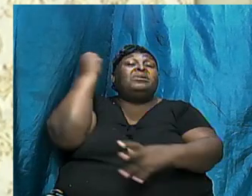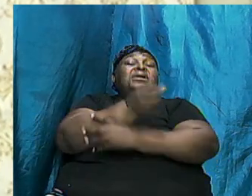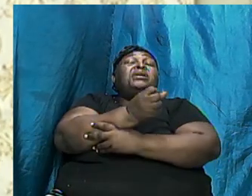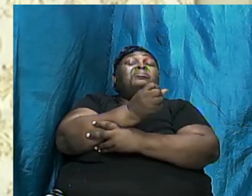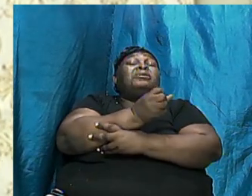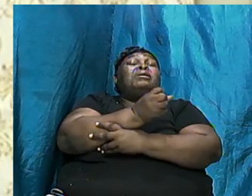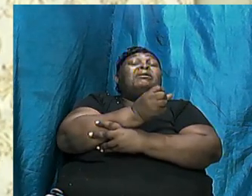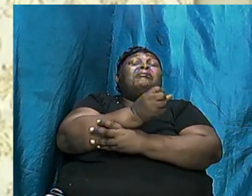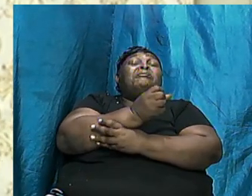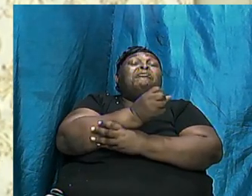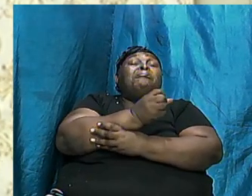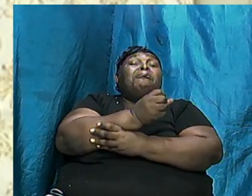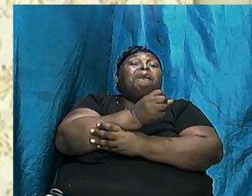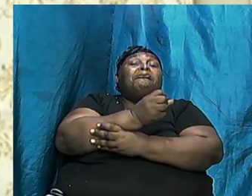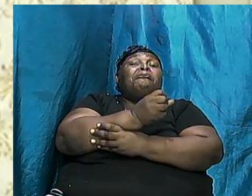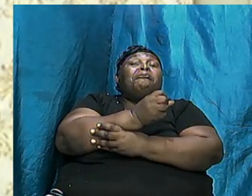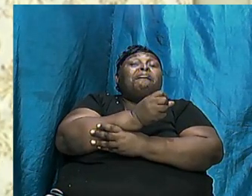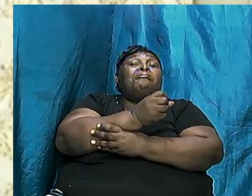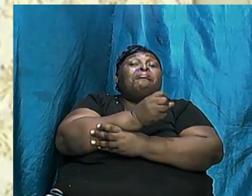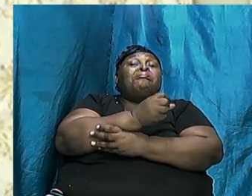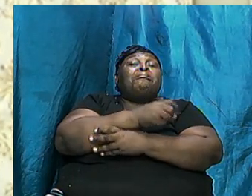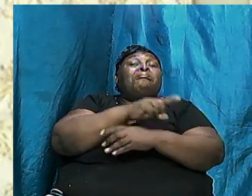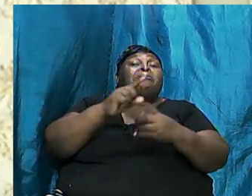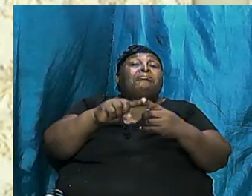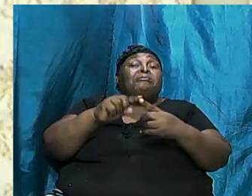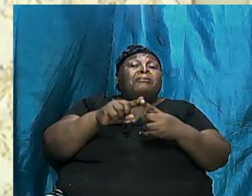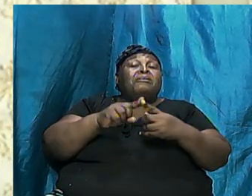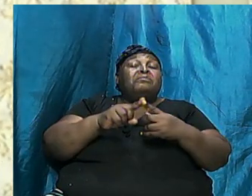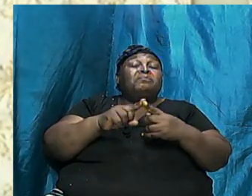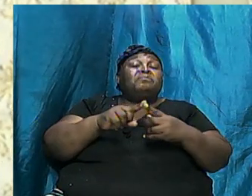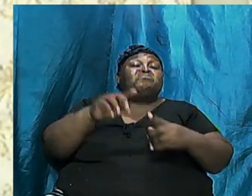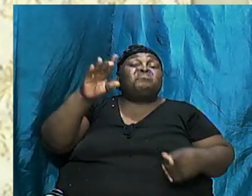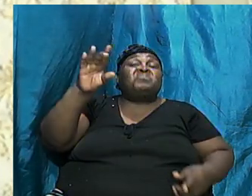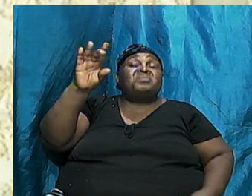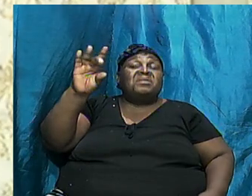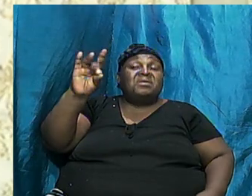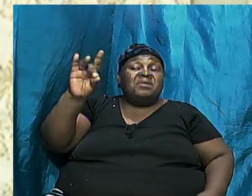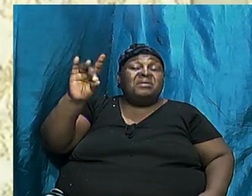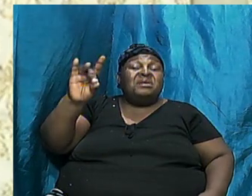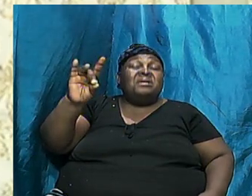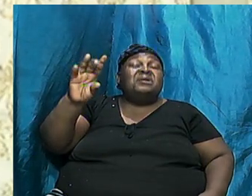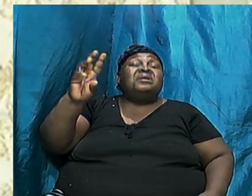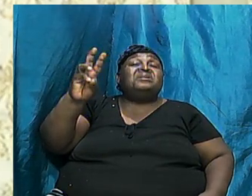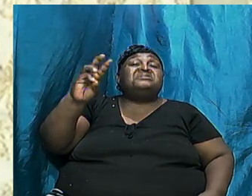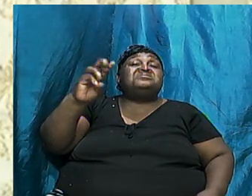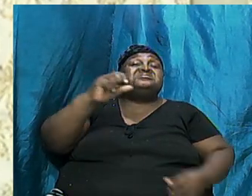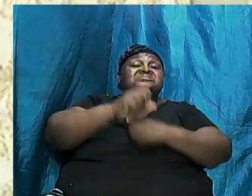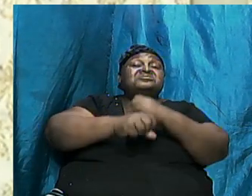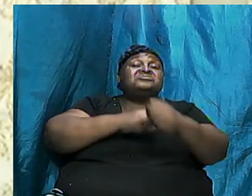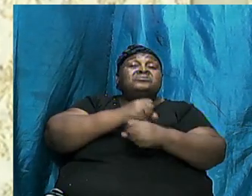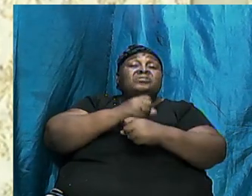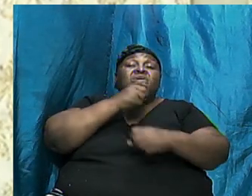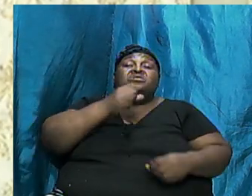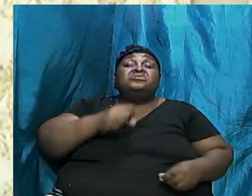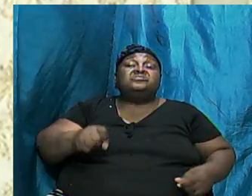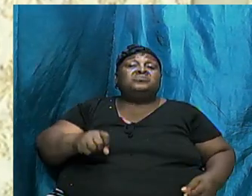boy Child was Born to Abraham When he Was 86 Years of Age And